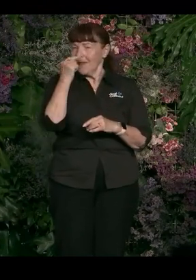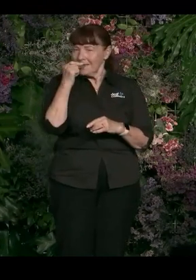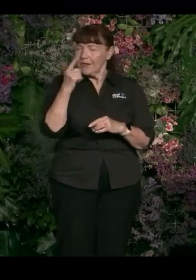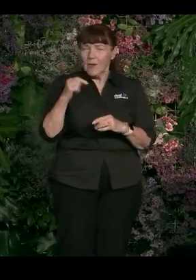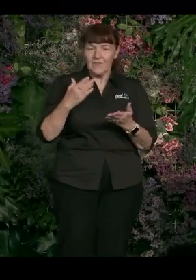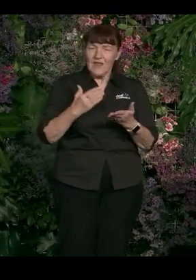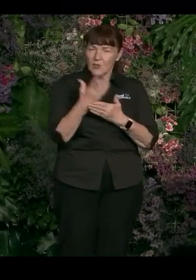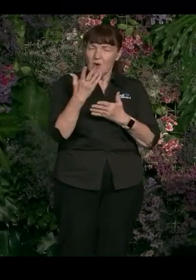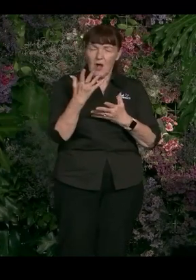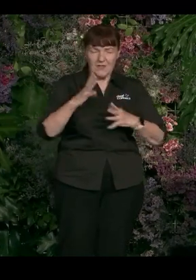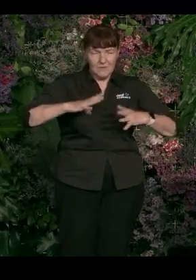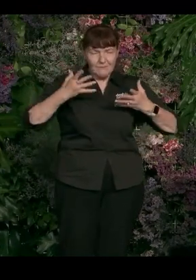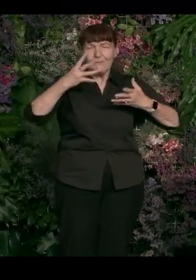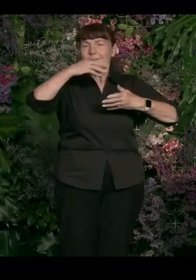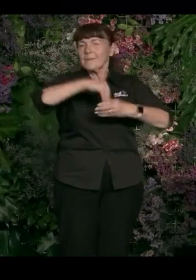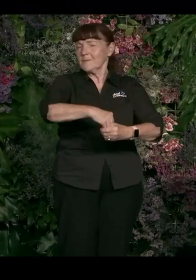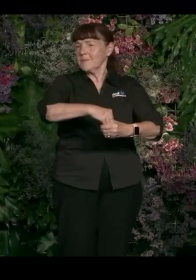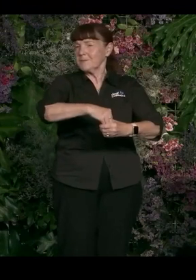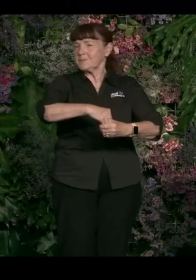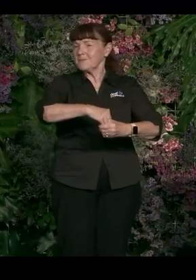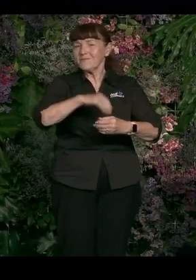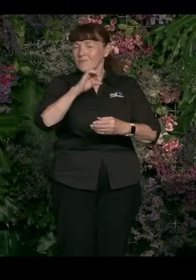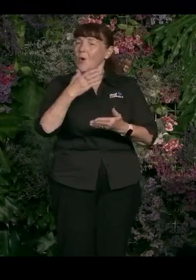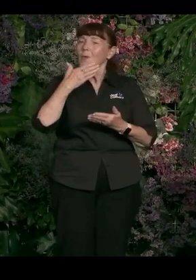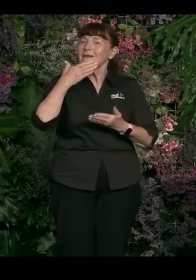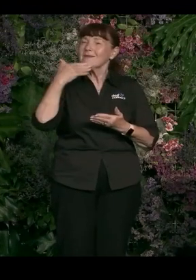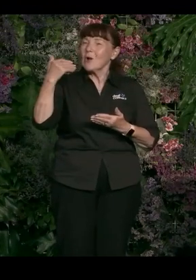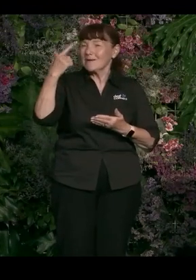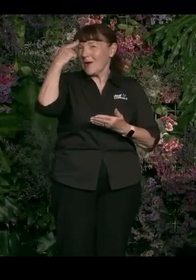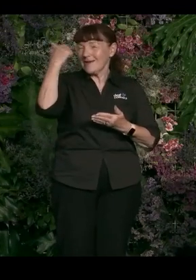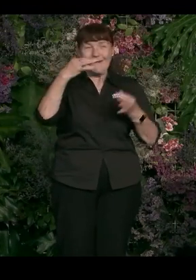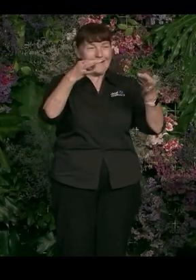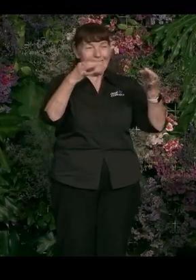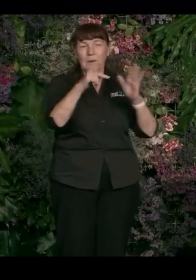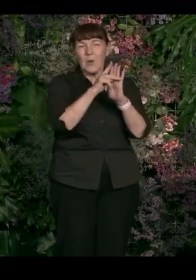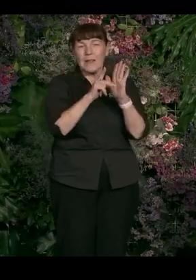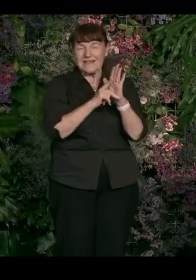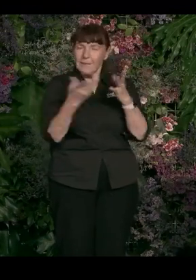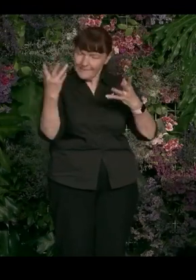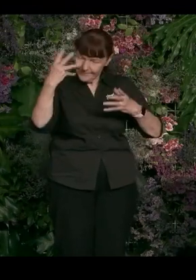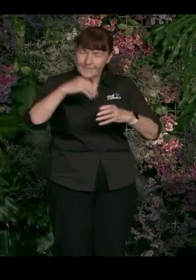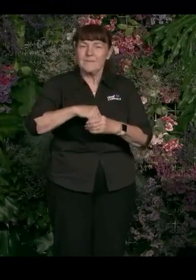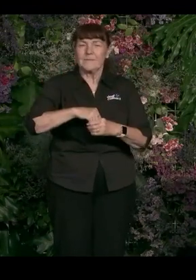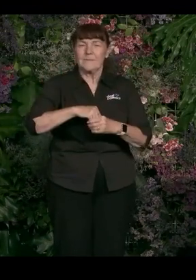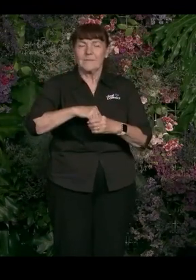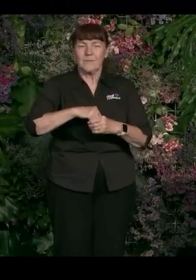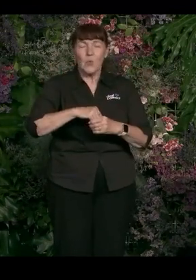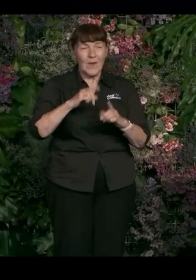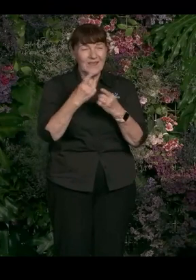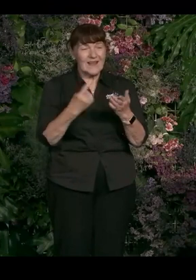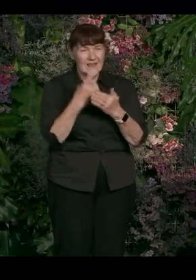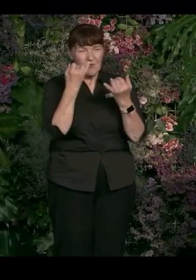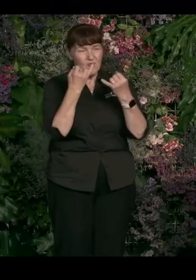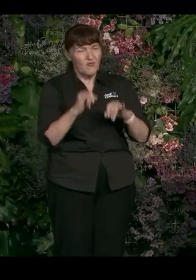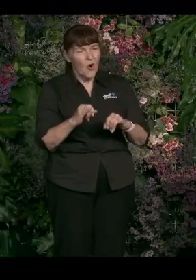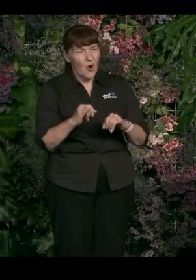rights enshrined. Not just a nice idea on a policy, but enshrined so when things go wrong, you get